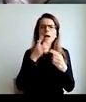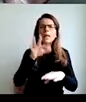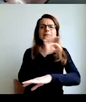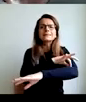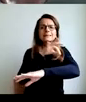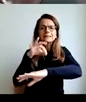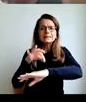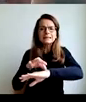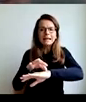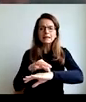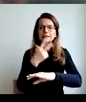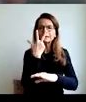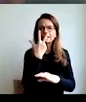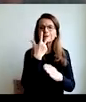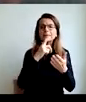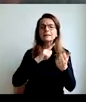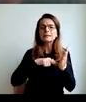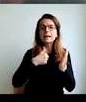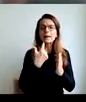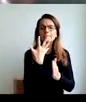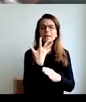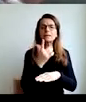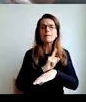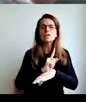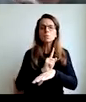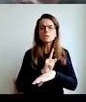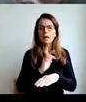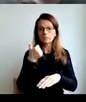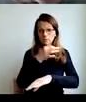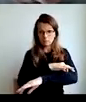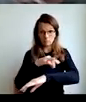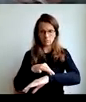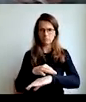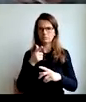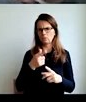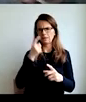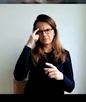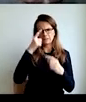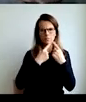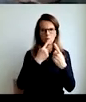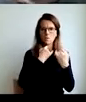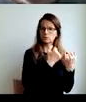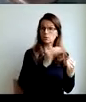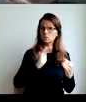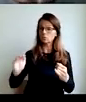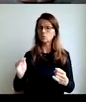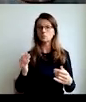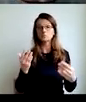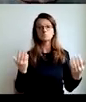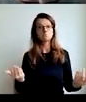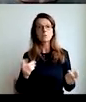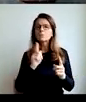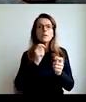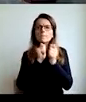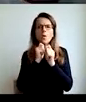five minutes a week of sensible discussion, three and a minutes, sensible discussion between